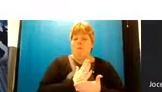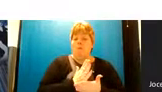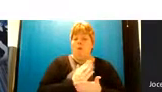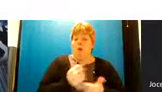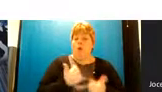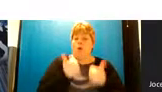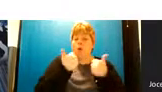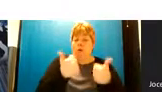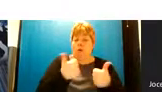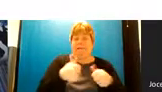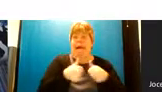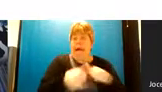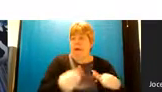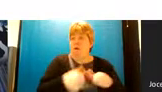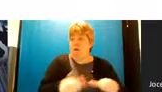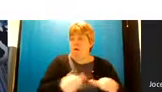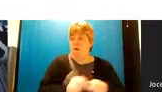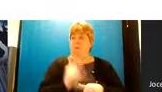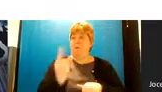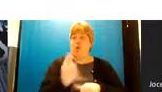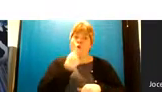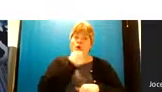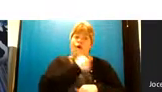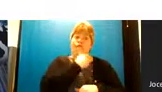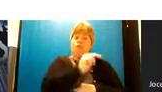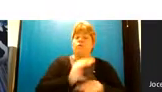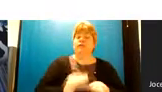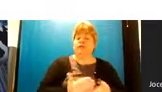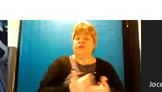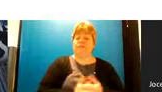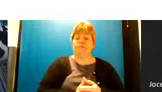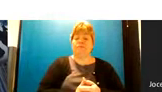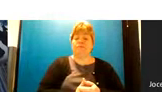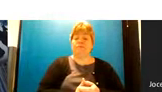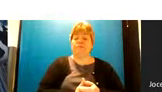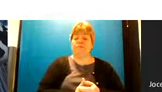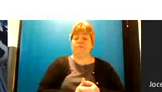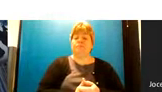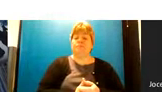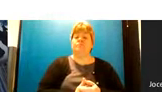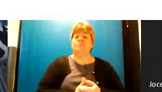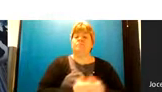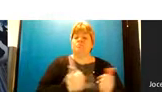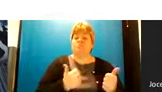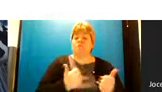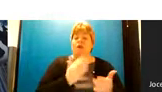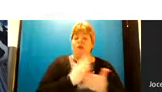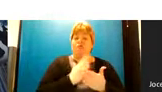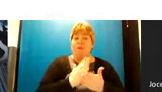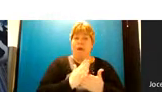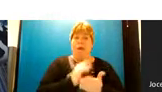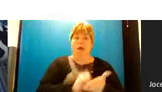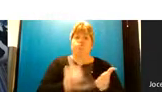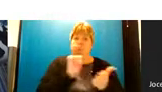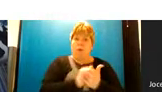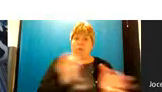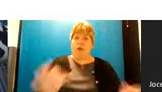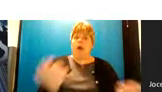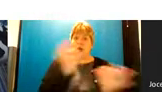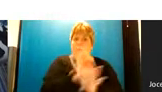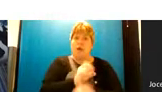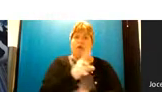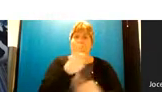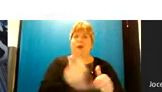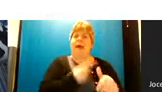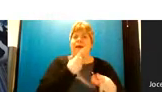some really really good outcomes for the people that have accessed that so it has provided a really genuine alternative to a and e for people